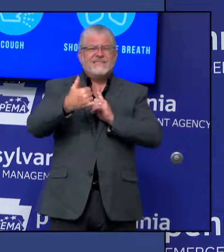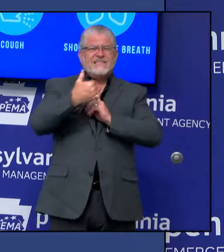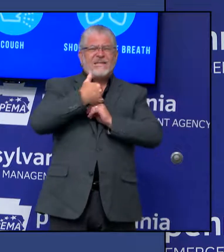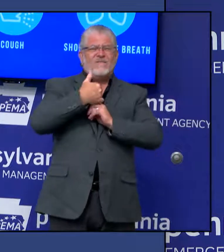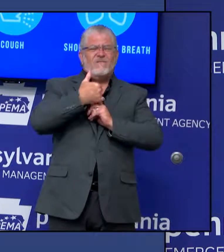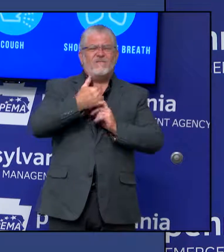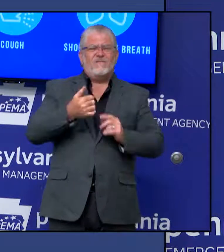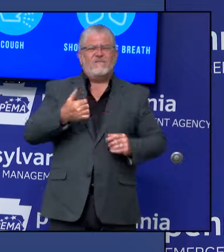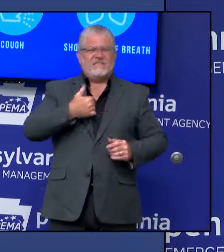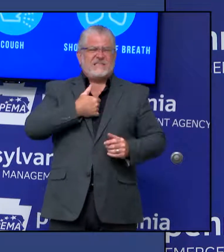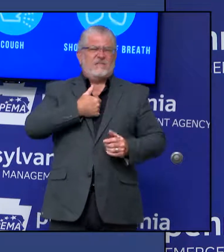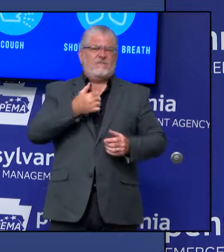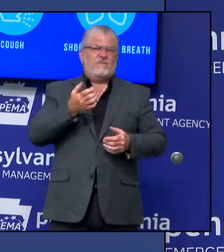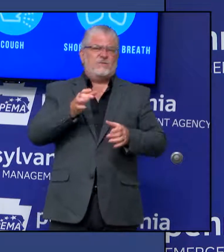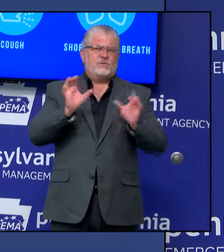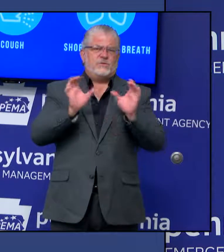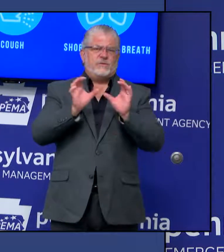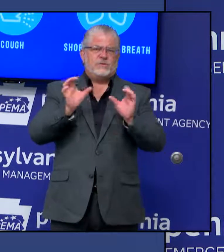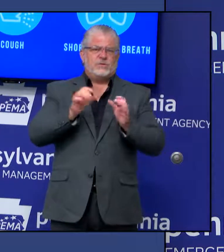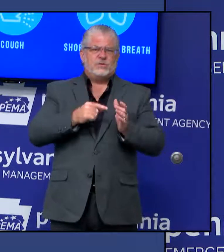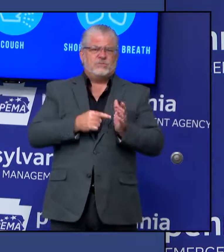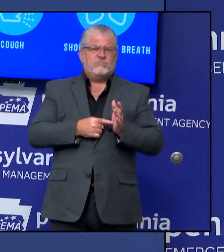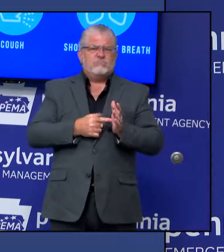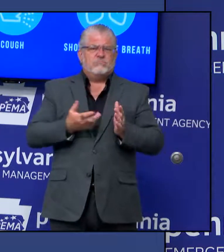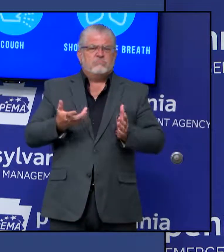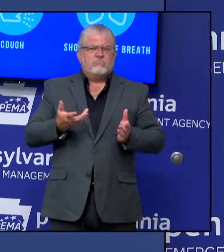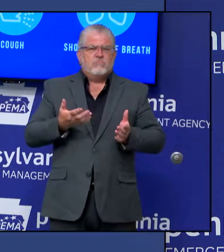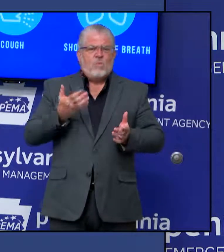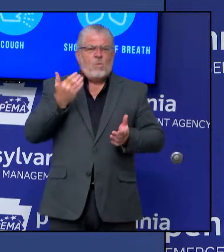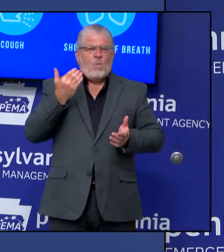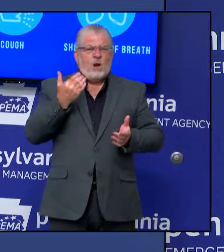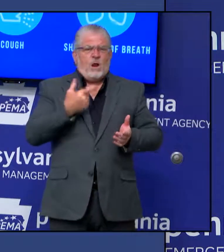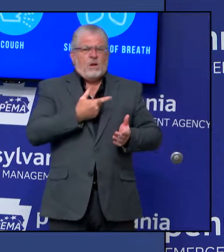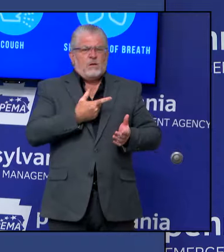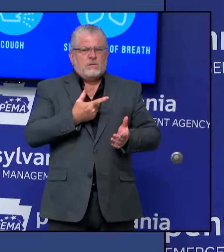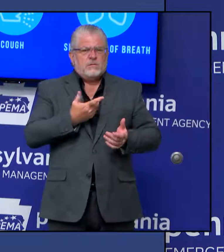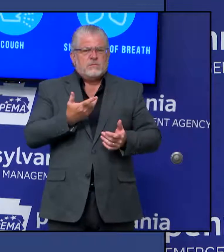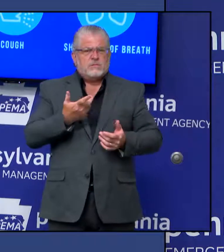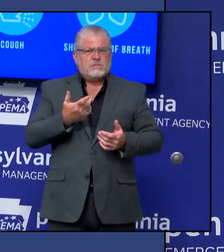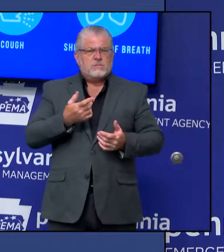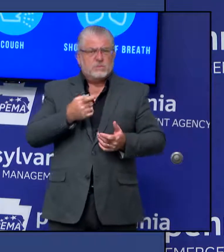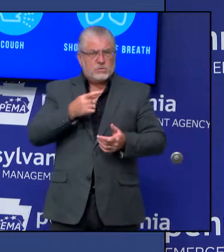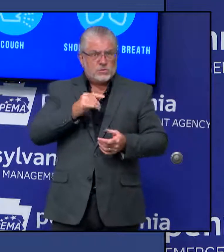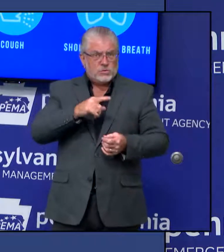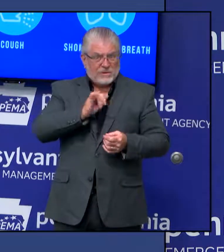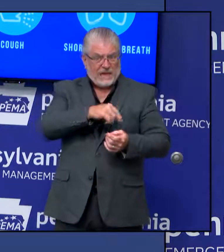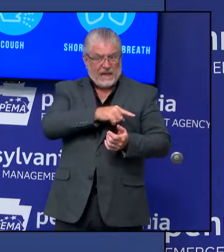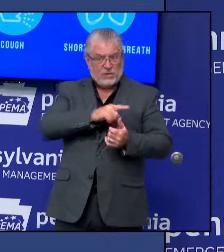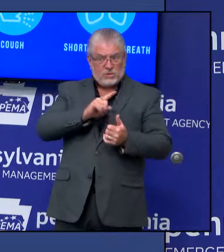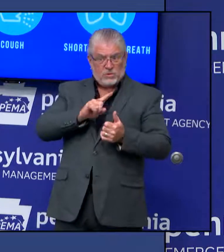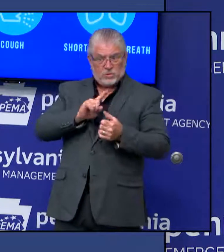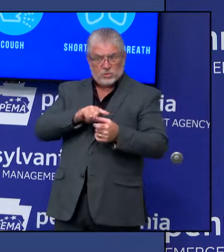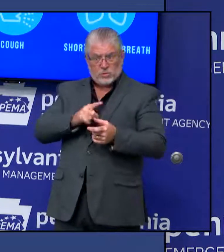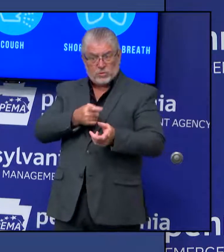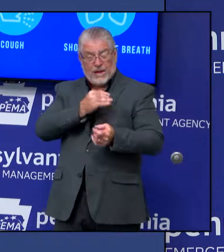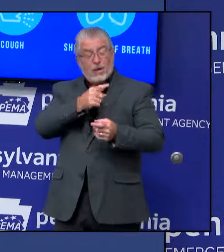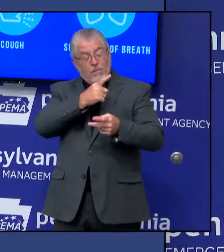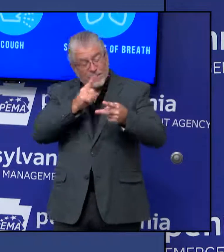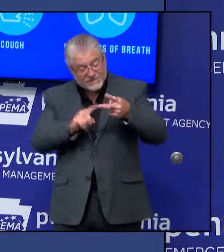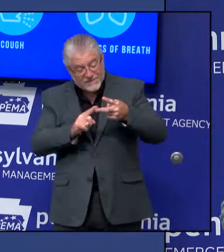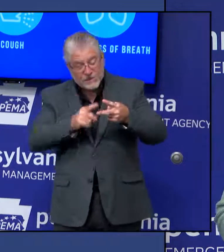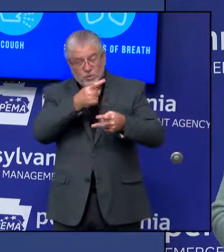self-require that they update as you update those rules? Update the schools? Rules.